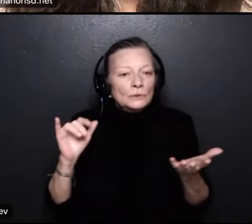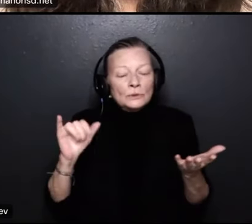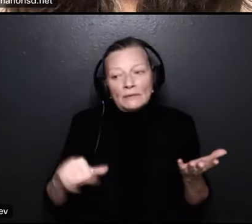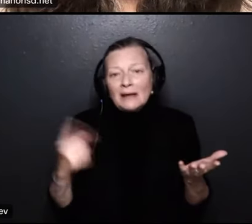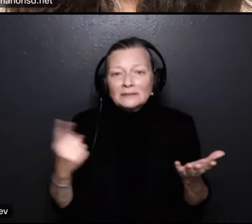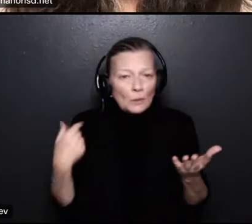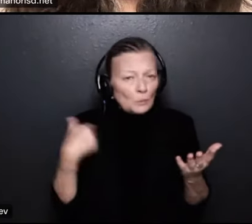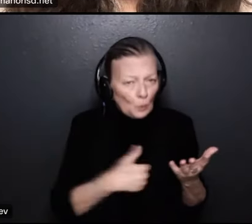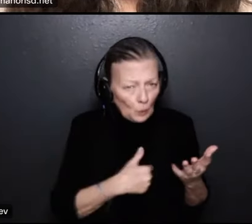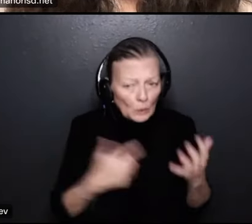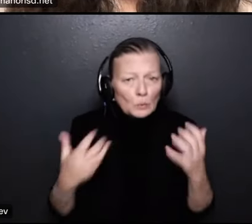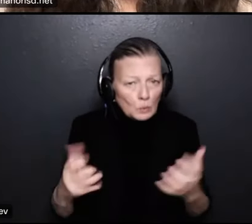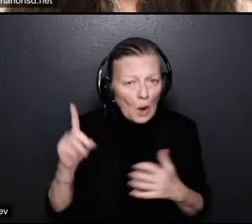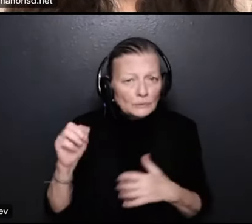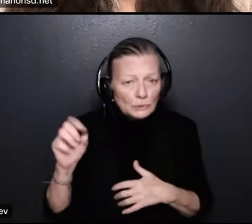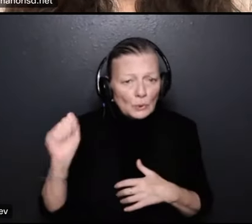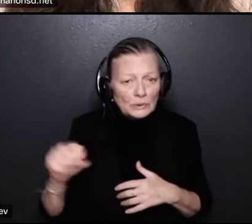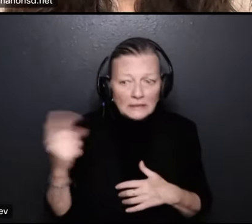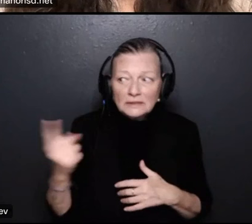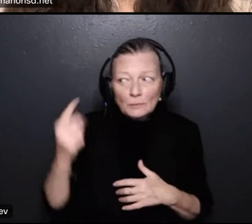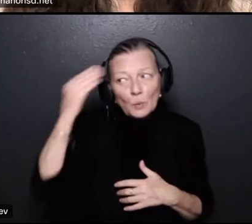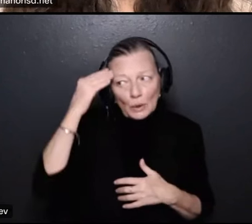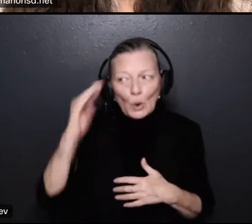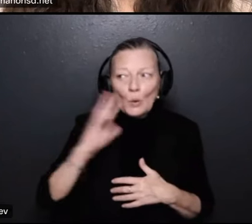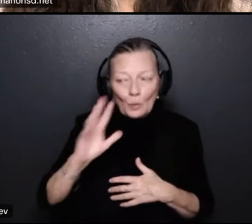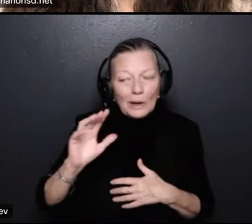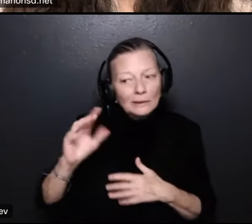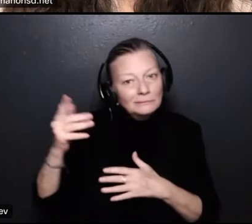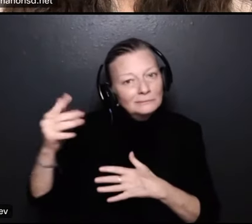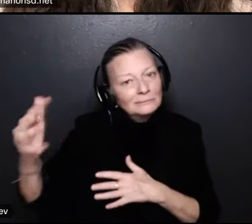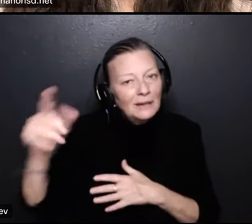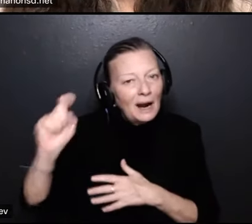it's something though that we know that we're going to have to prioritize at a different point